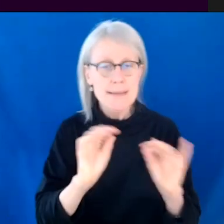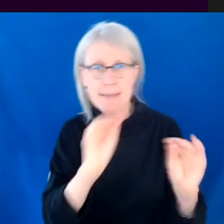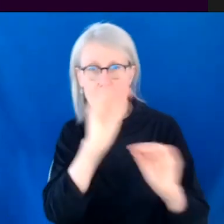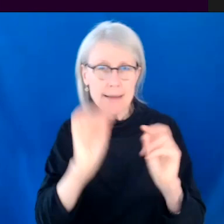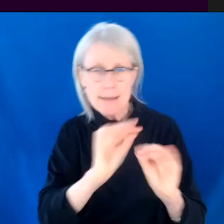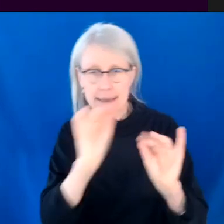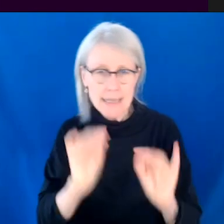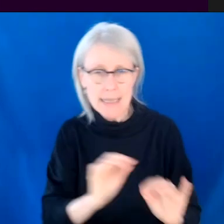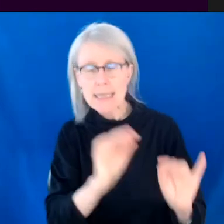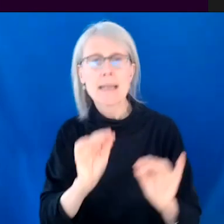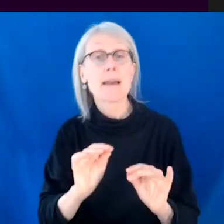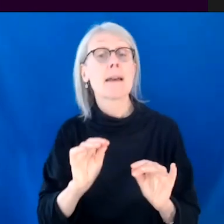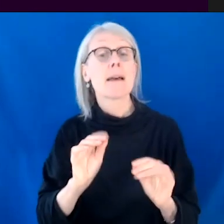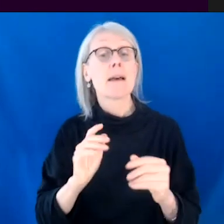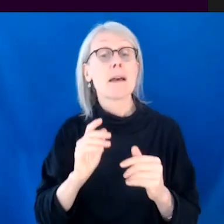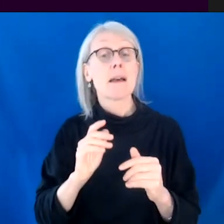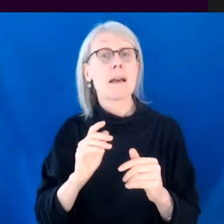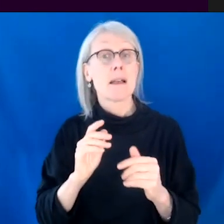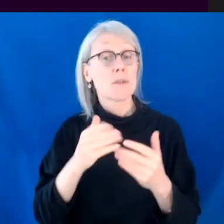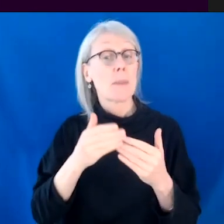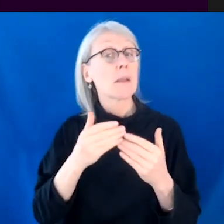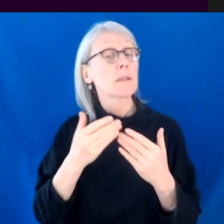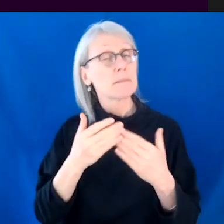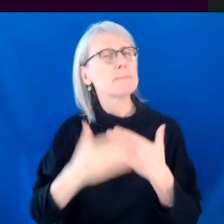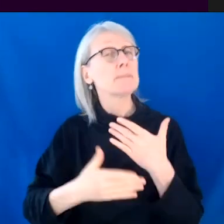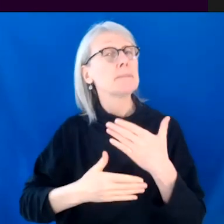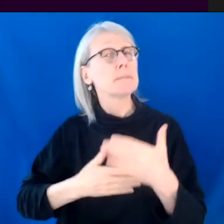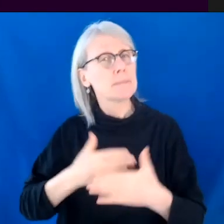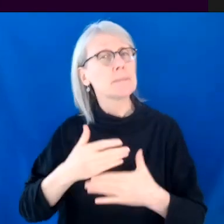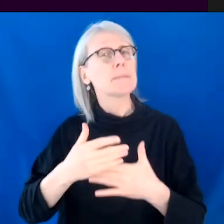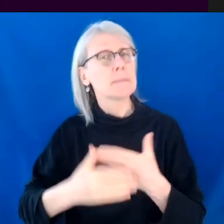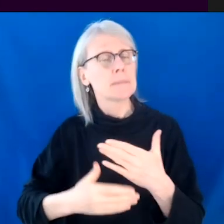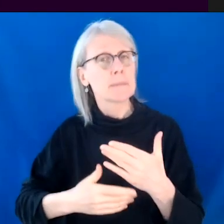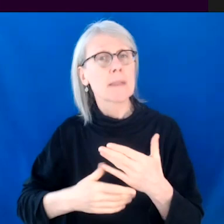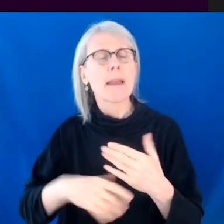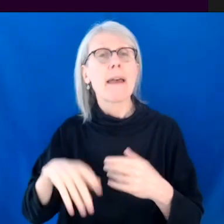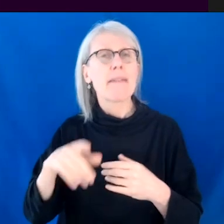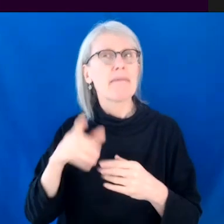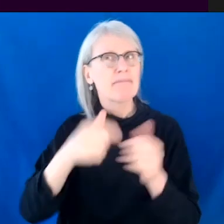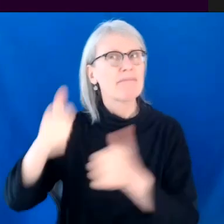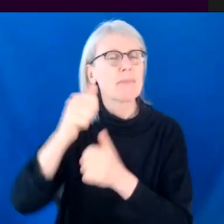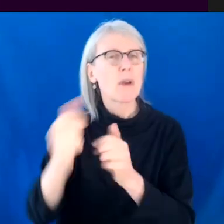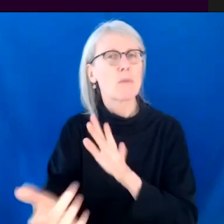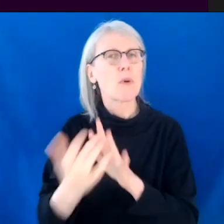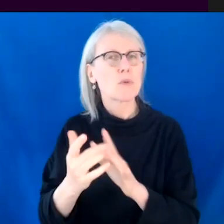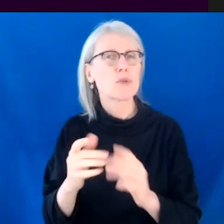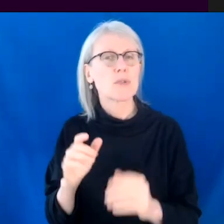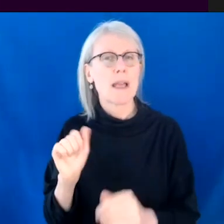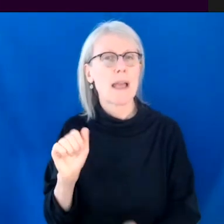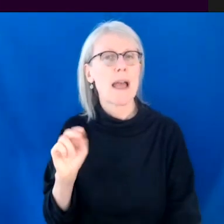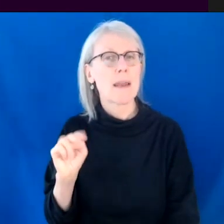then the show didn't go forward from that point. Um, and so then they approached Anne-Marie and I to take it over as showrunners.